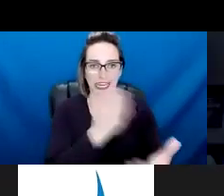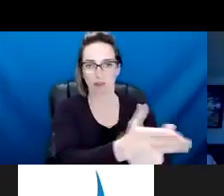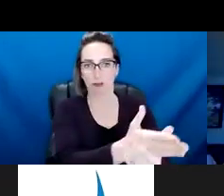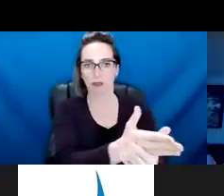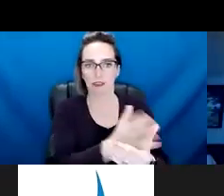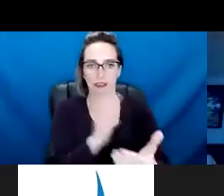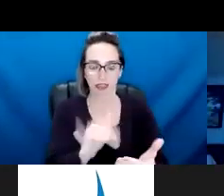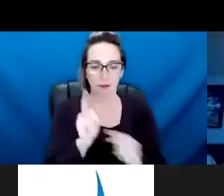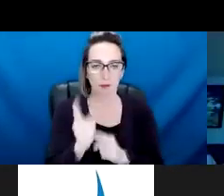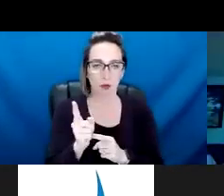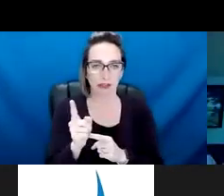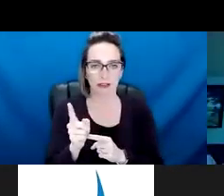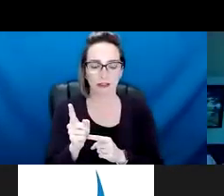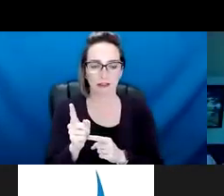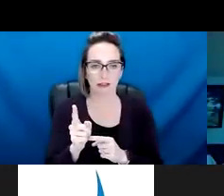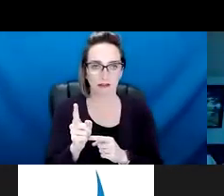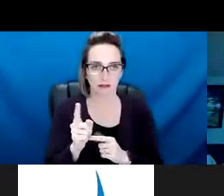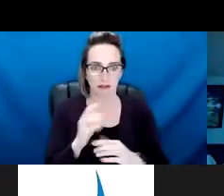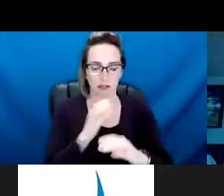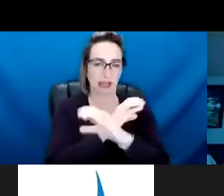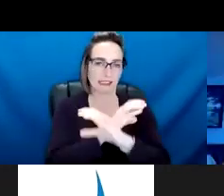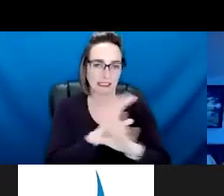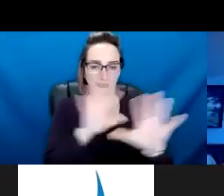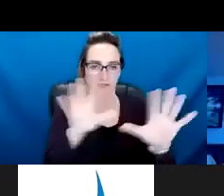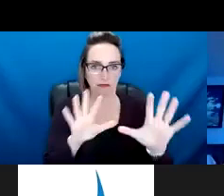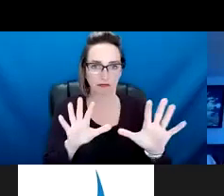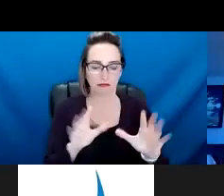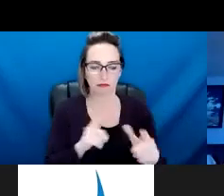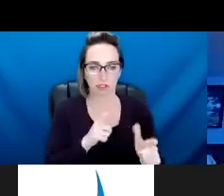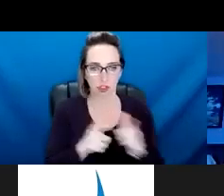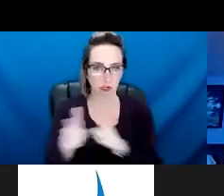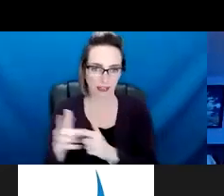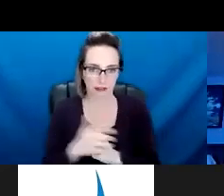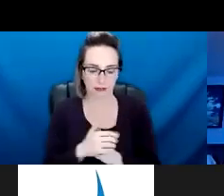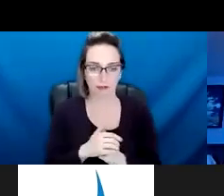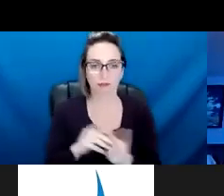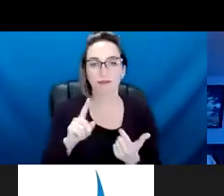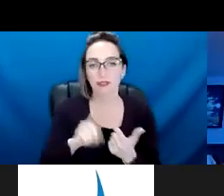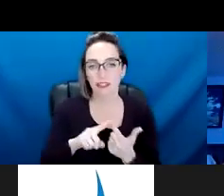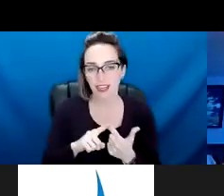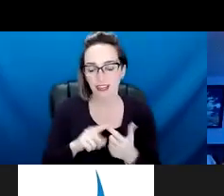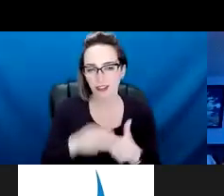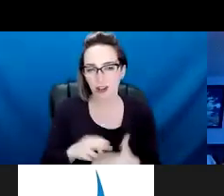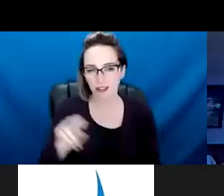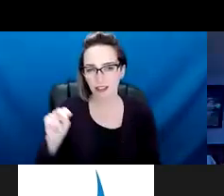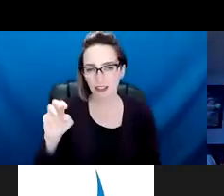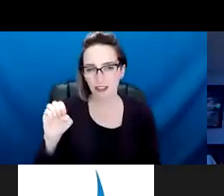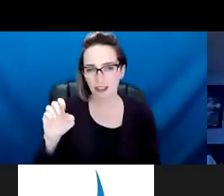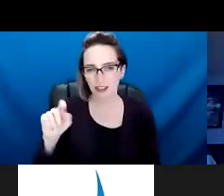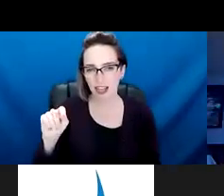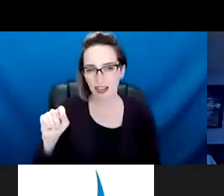-moment crisis of a shooting. Uh, the next one is our Next Step program, which is a hospital-based model.